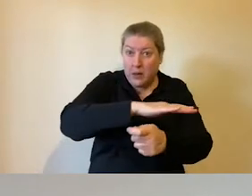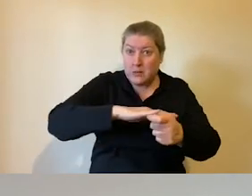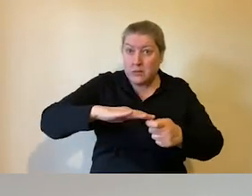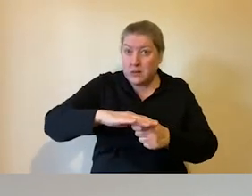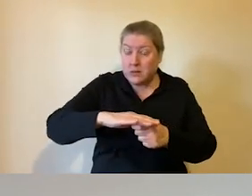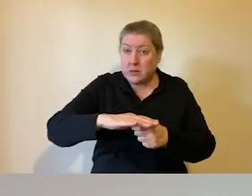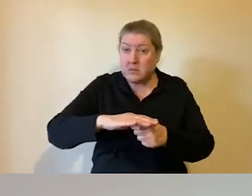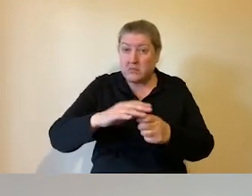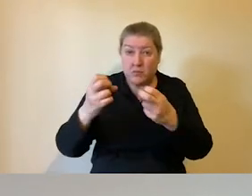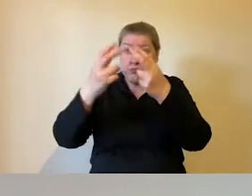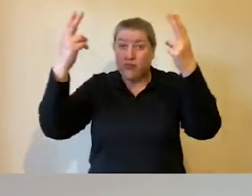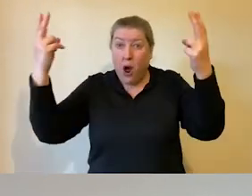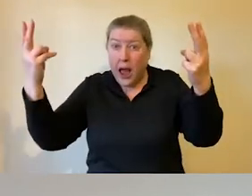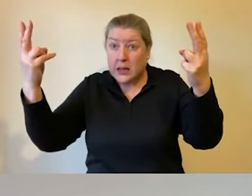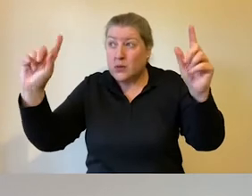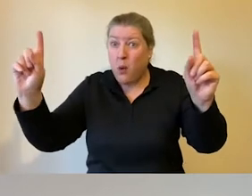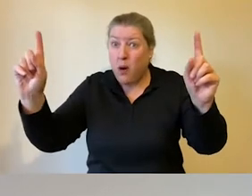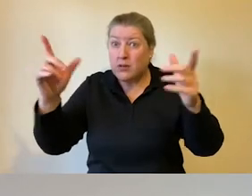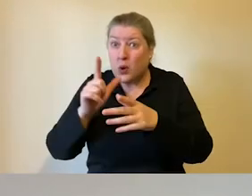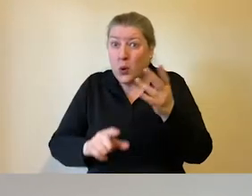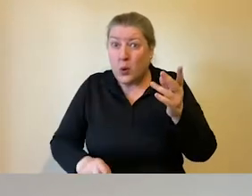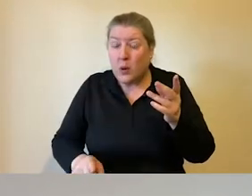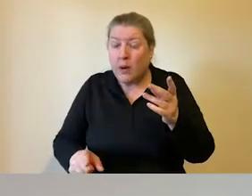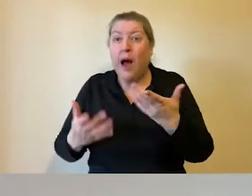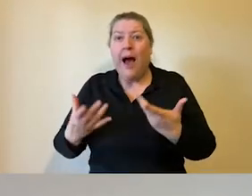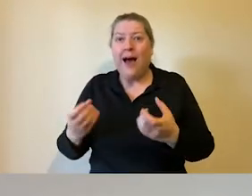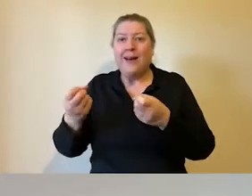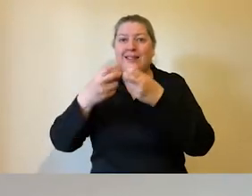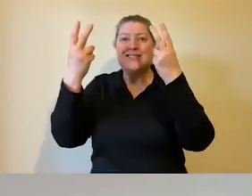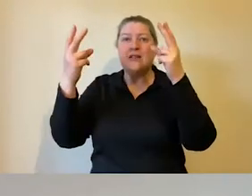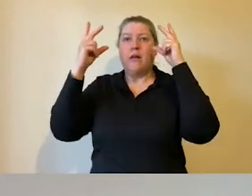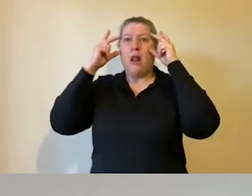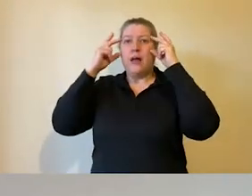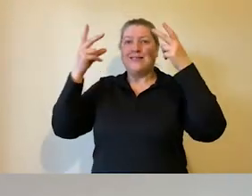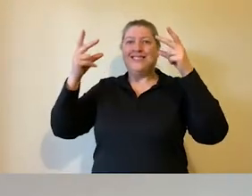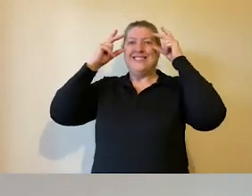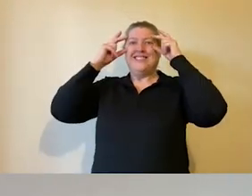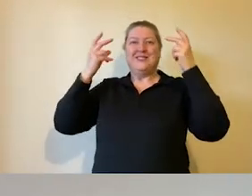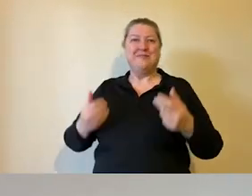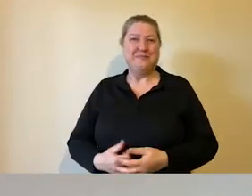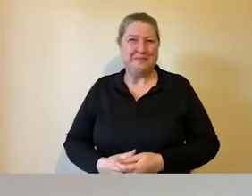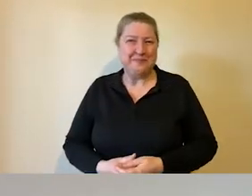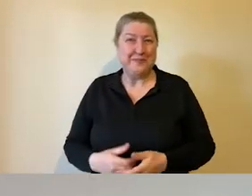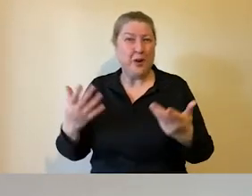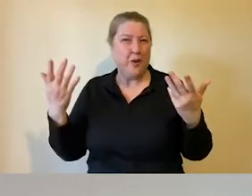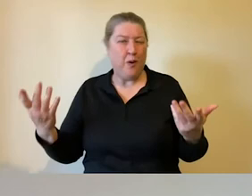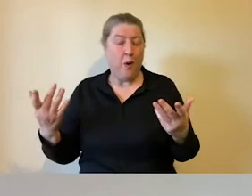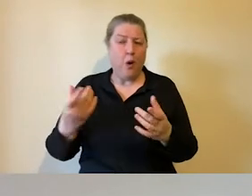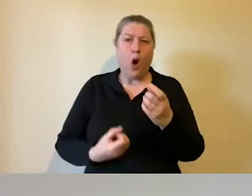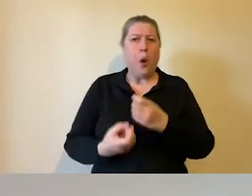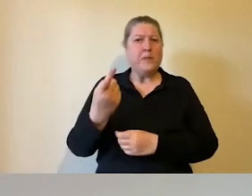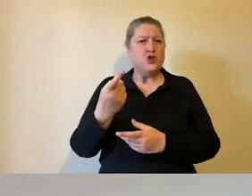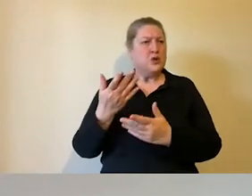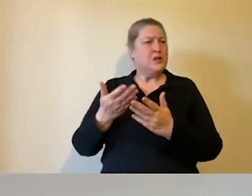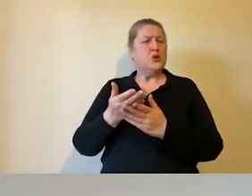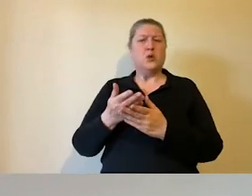if it was too bright, you can pop a pair of sunglasses on, or an opportunity to just move to